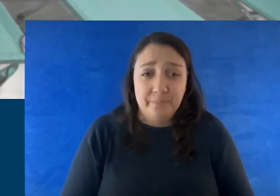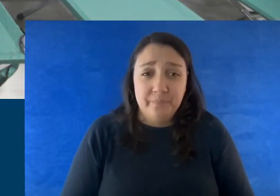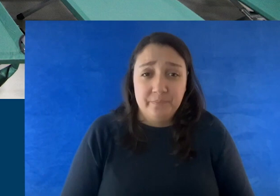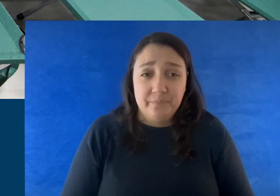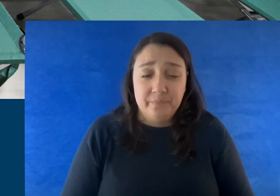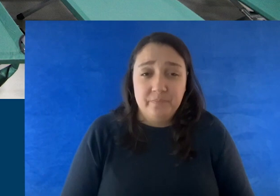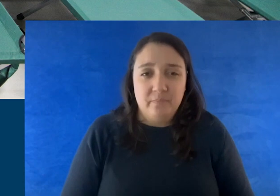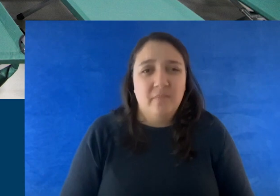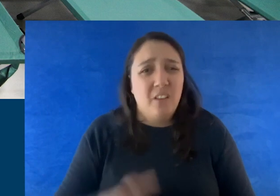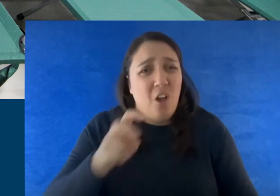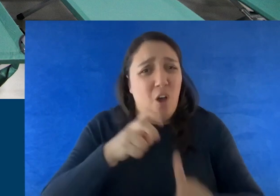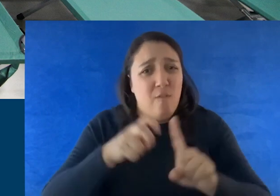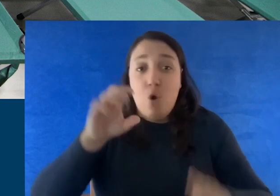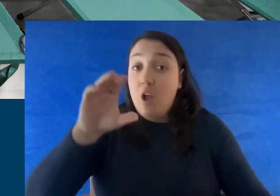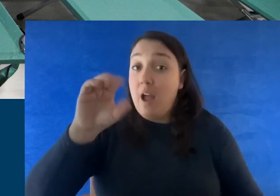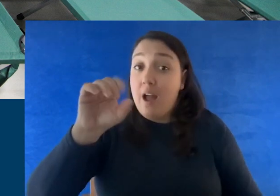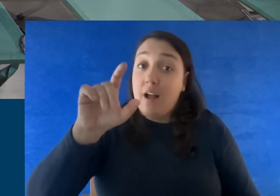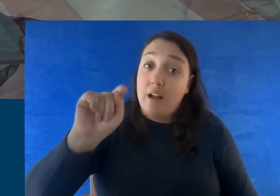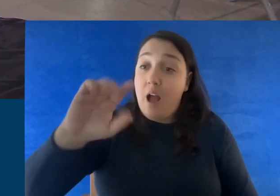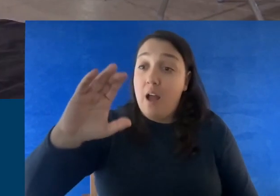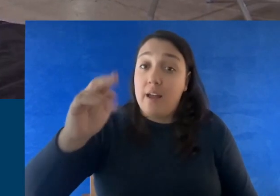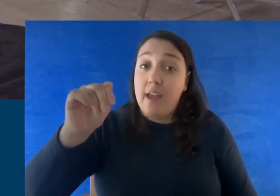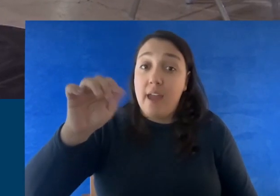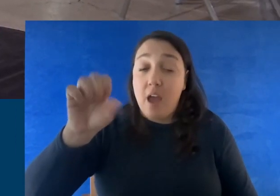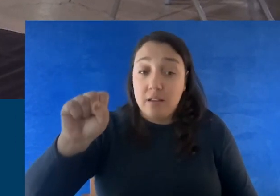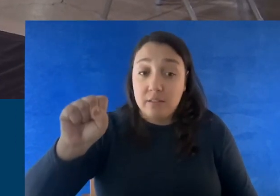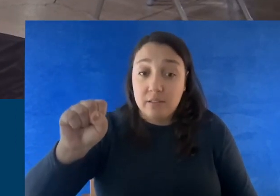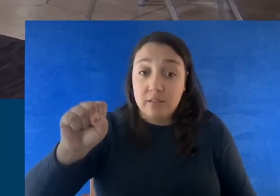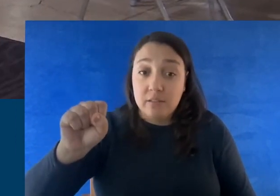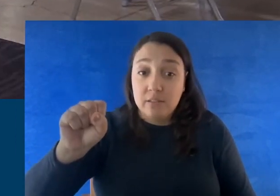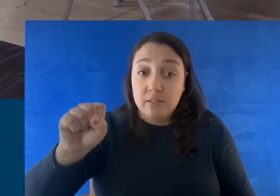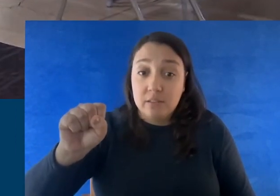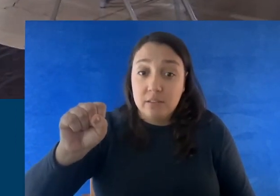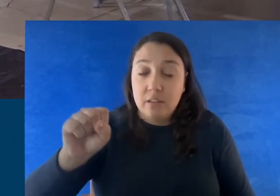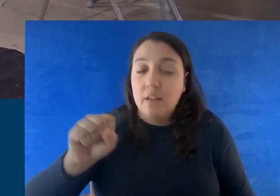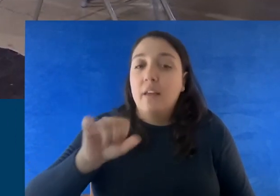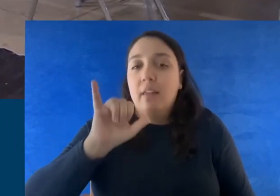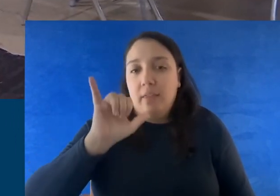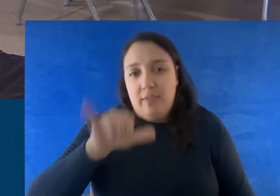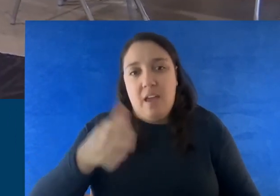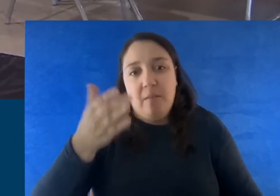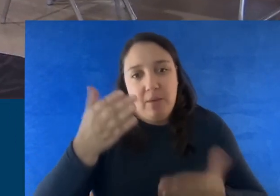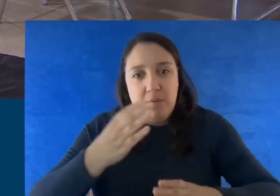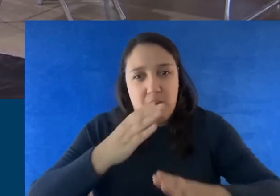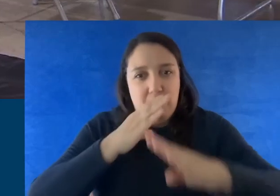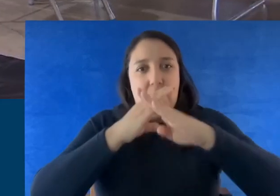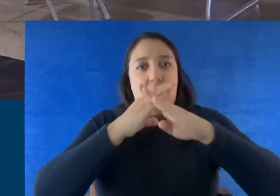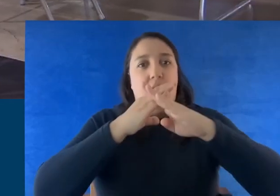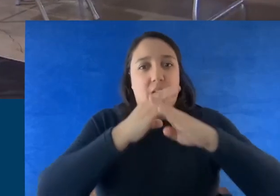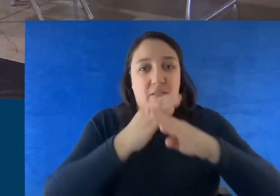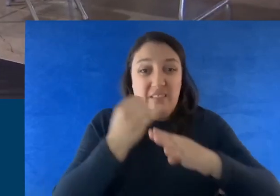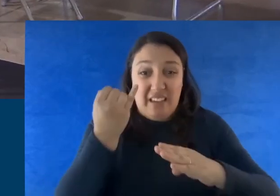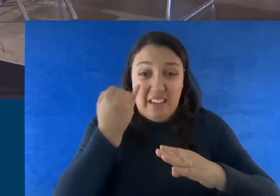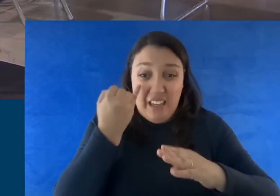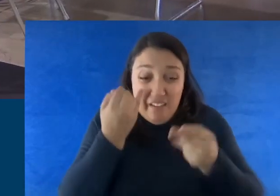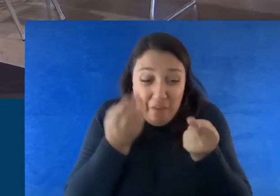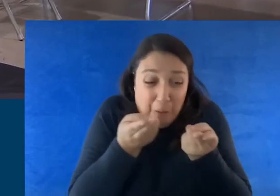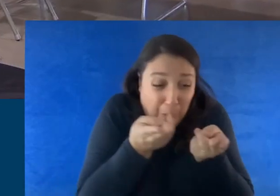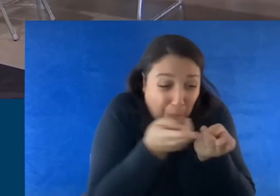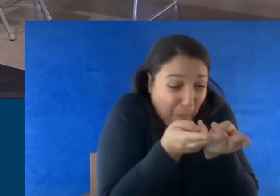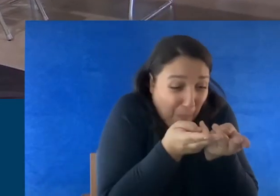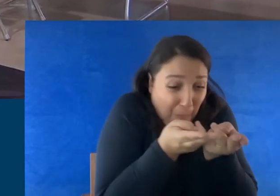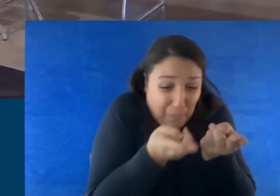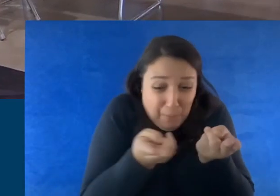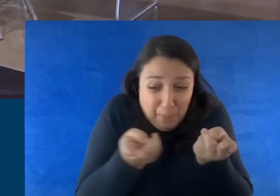Avoid cot chaos. Cots are clustered. Cots or equipment blocking pathways can restrict the mobility of individuals using